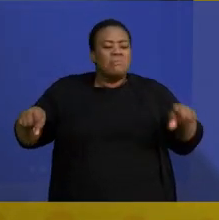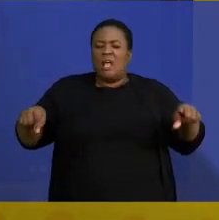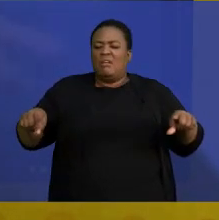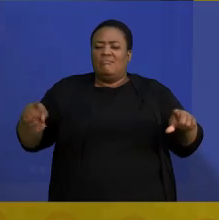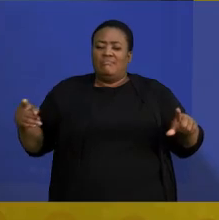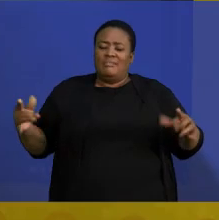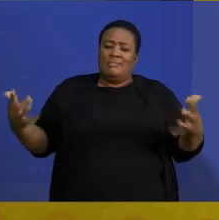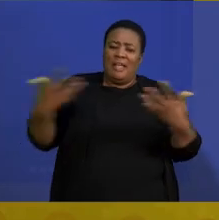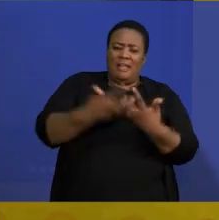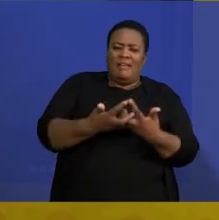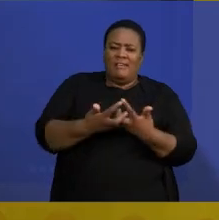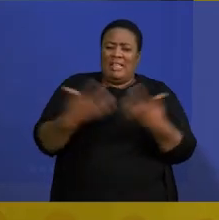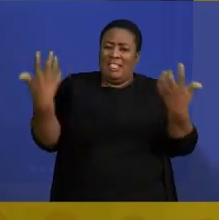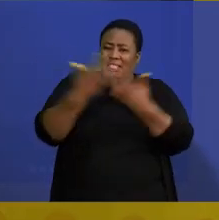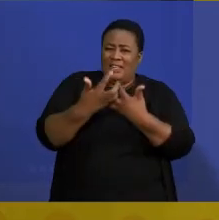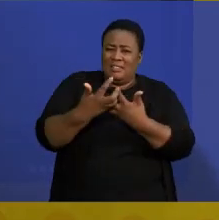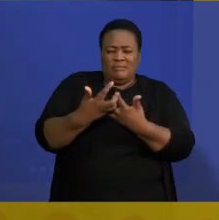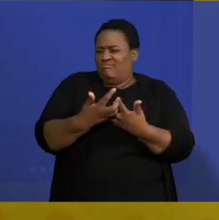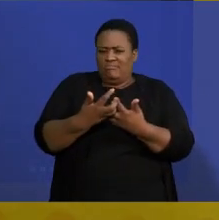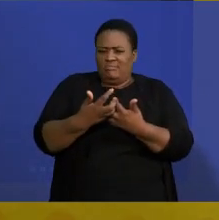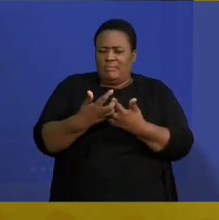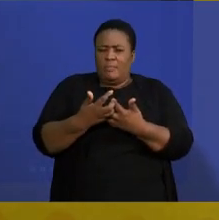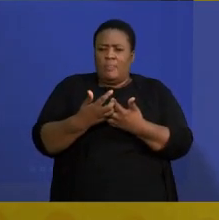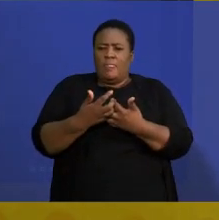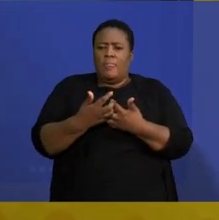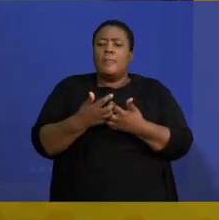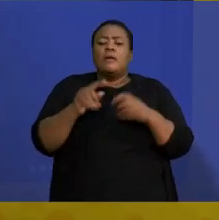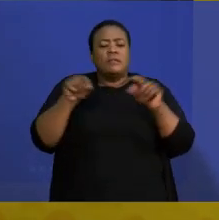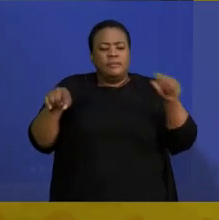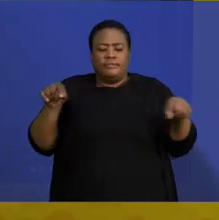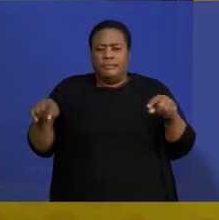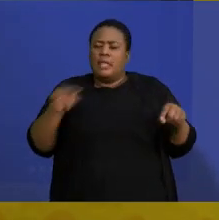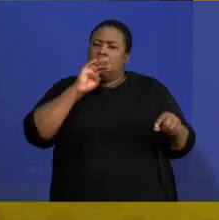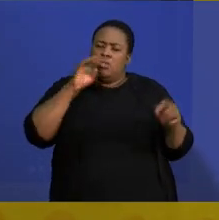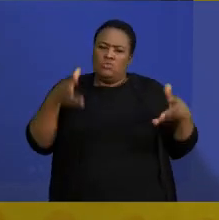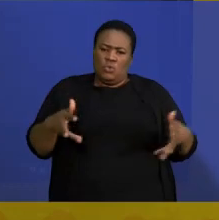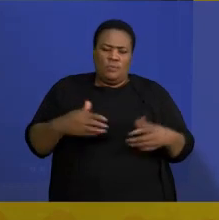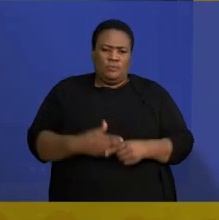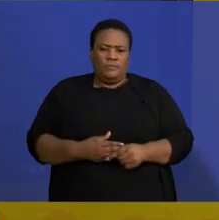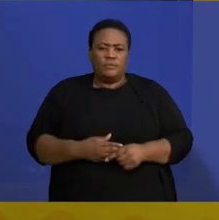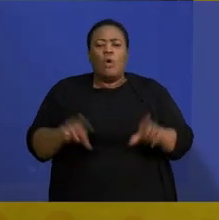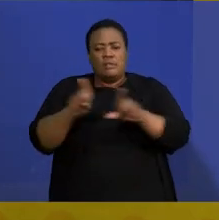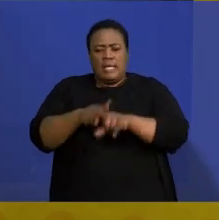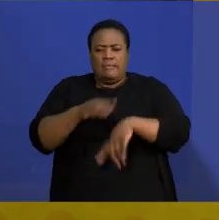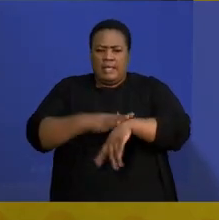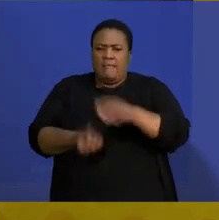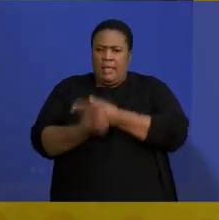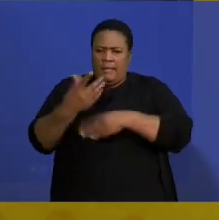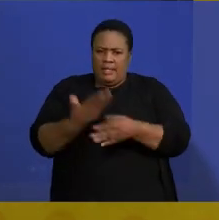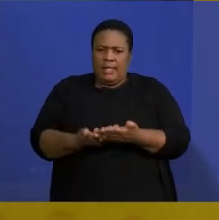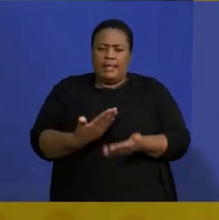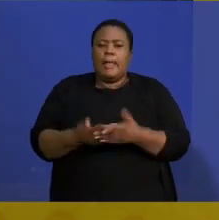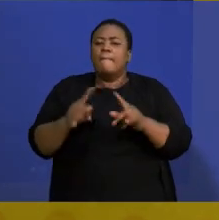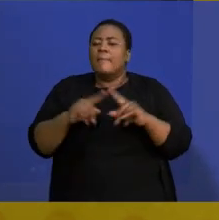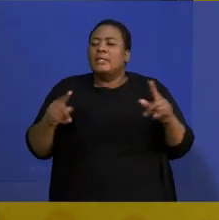and vice versa. So, that's what independent events actually means. And then, we also have a formula for this that